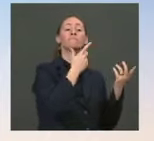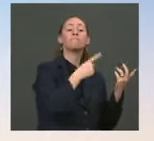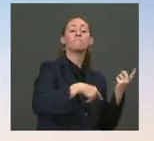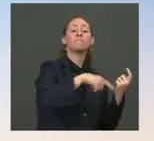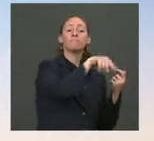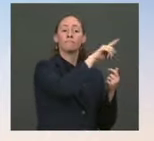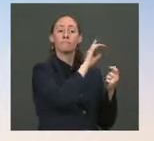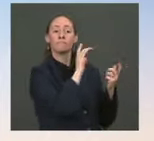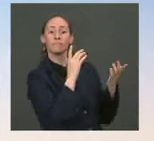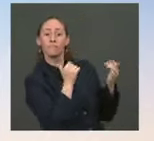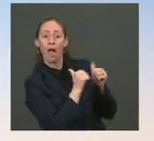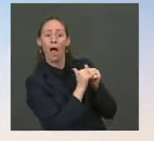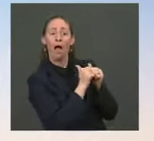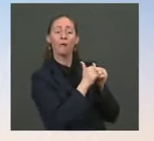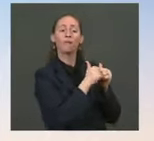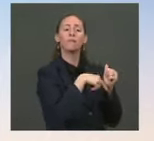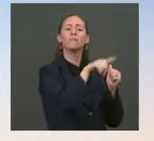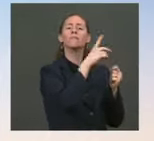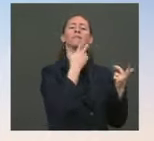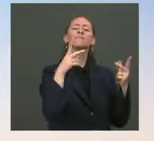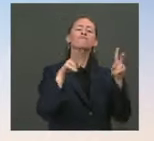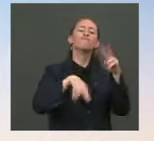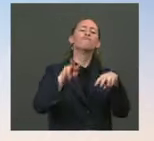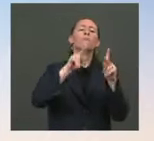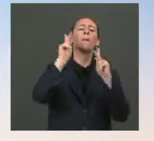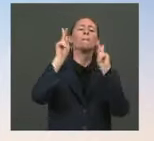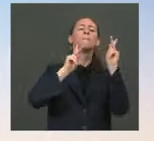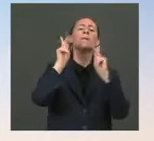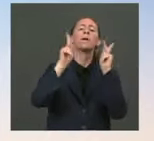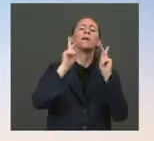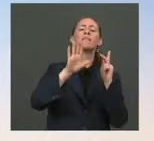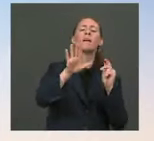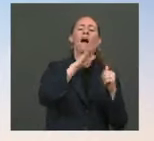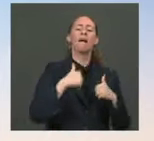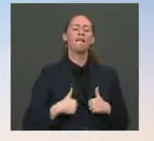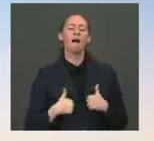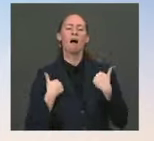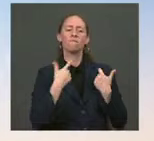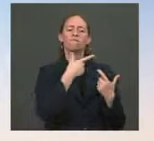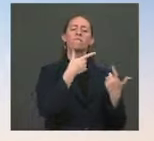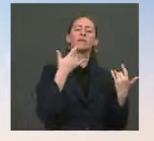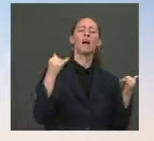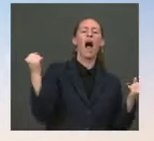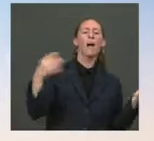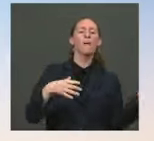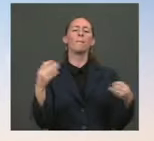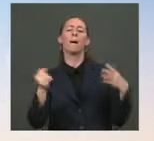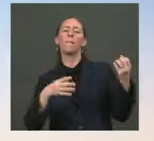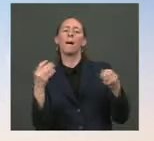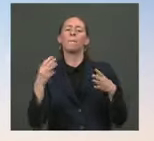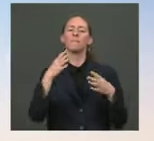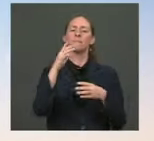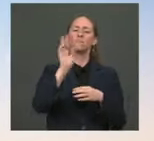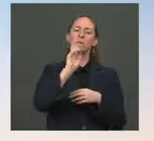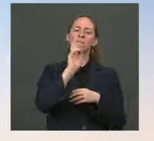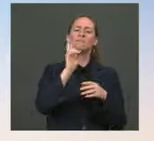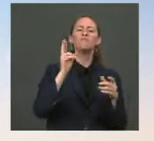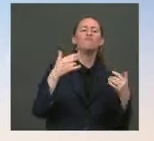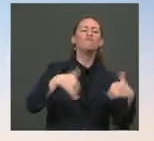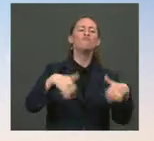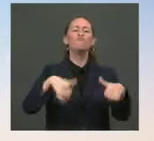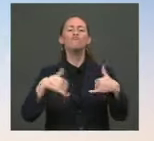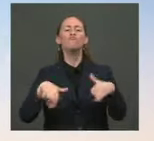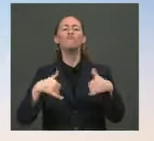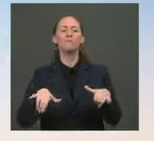benefits like a game of Monopoly, putting the stability and security of the American people at risk. We're at this point because Republicans in Congress blocked